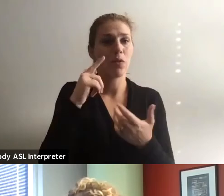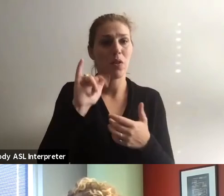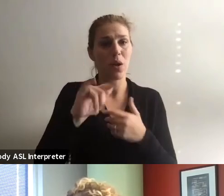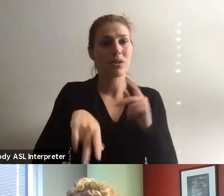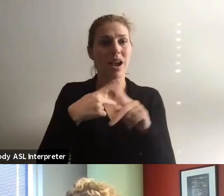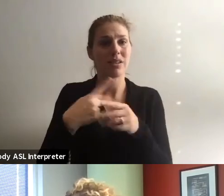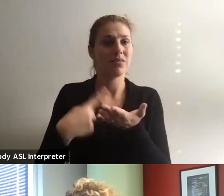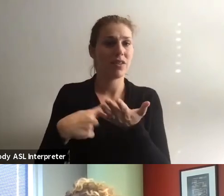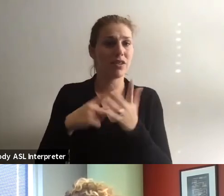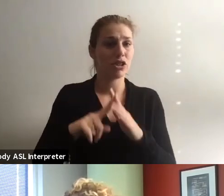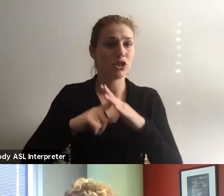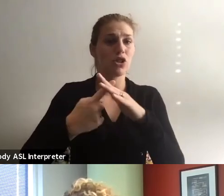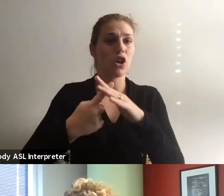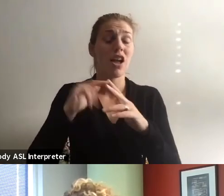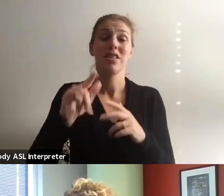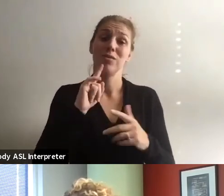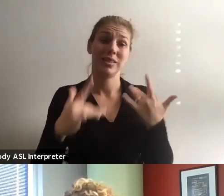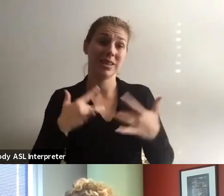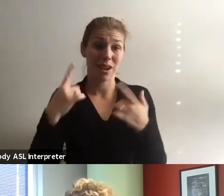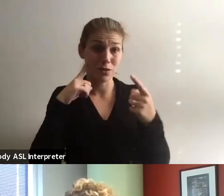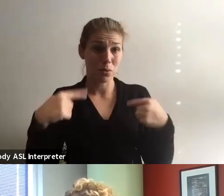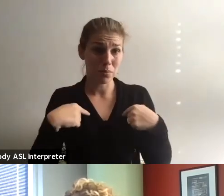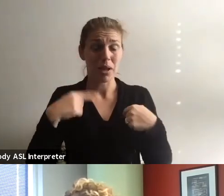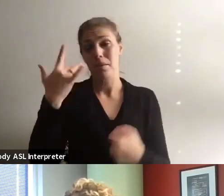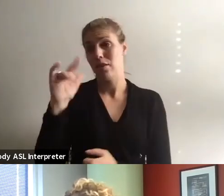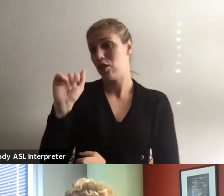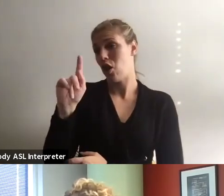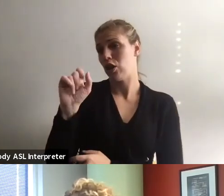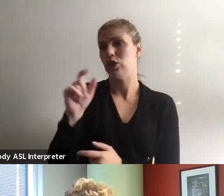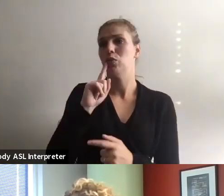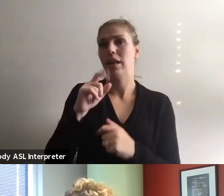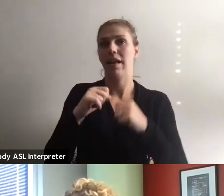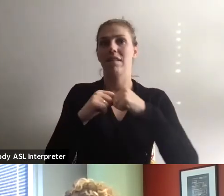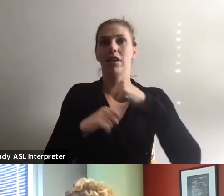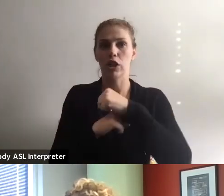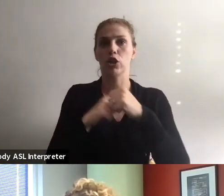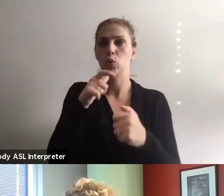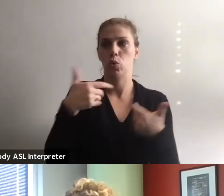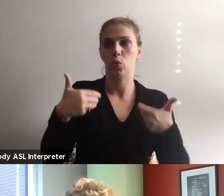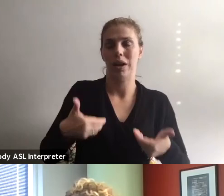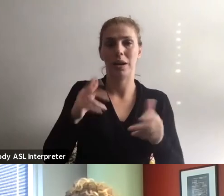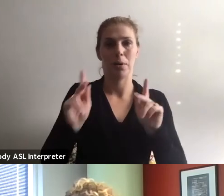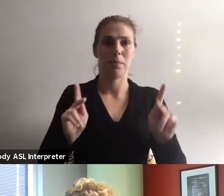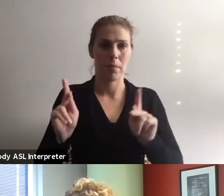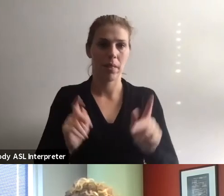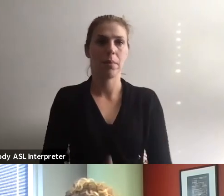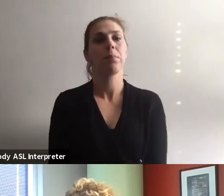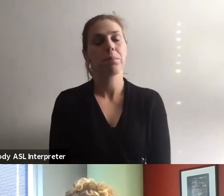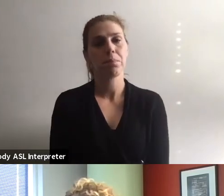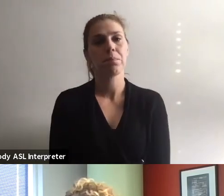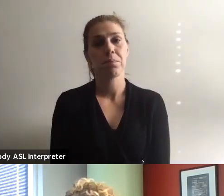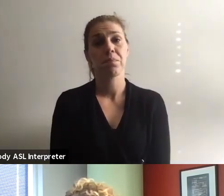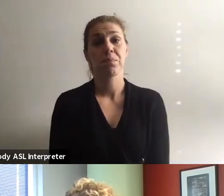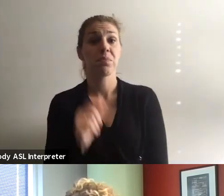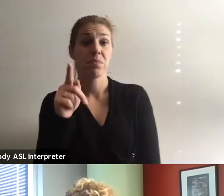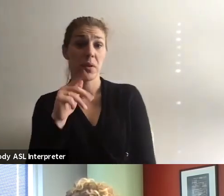to get started. And that's really exciting to me because I think the arts are such a fundamental part of who we are as humans. Yes,